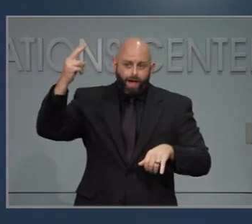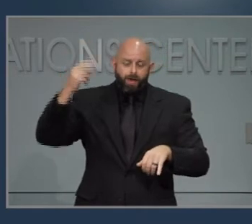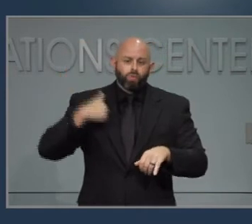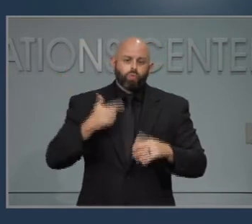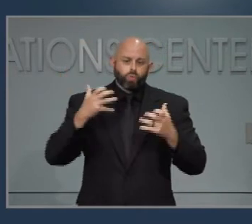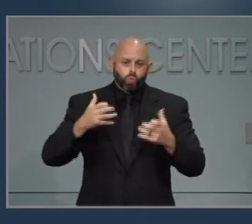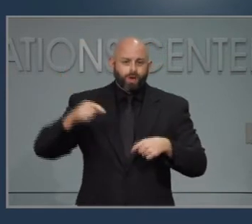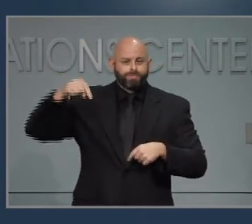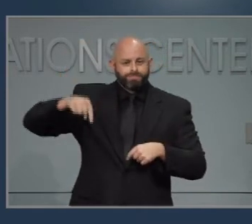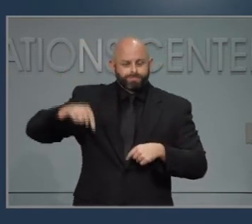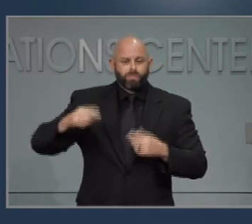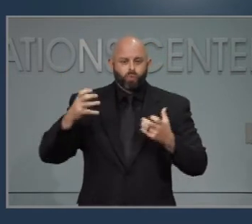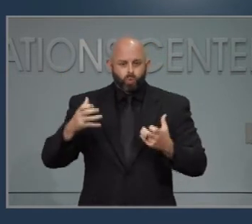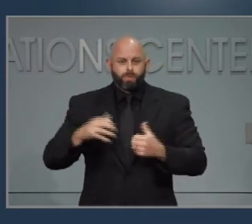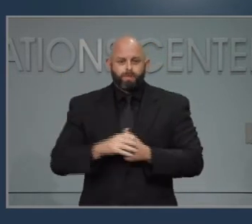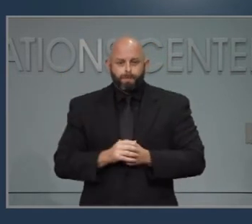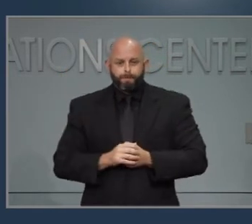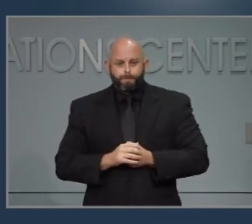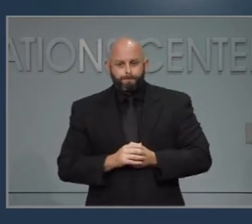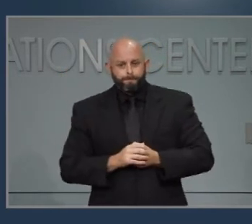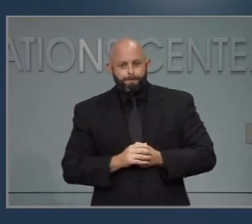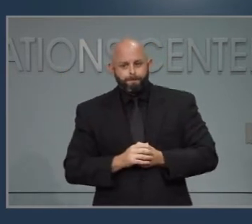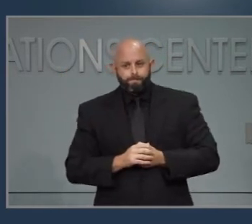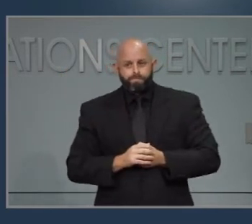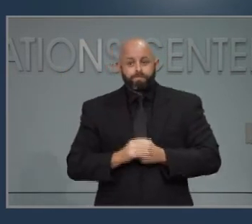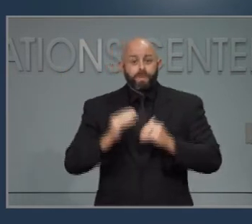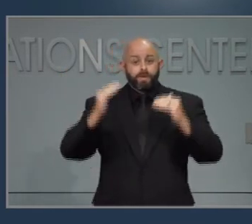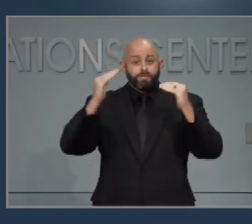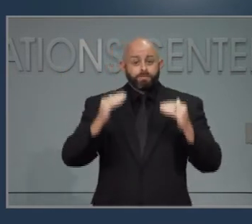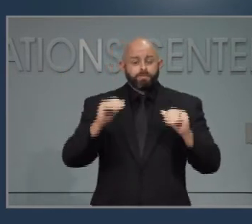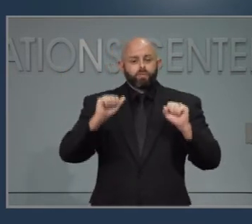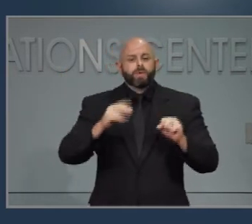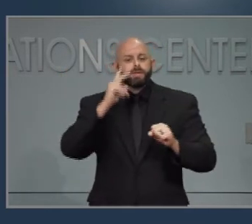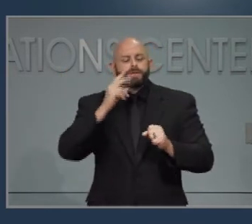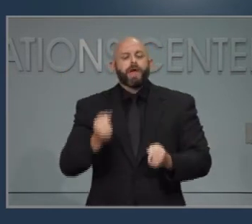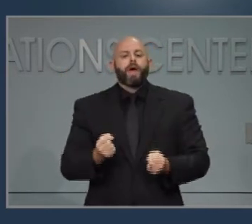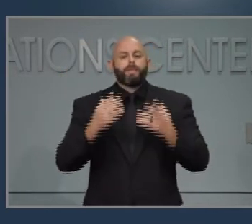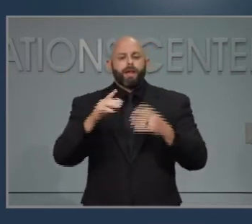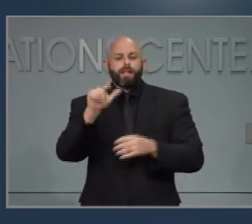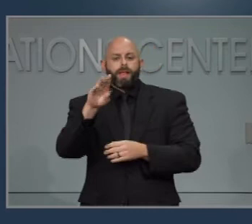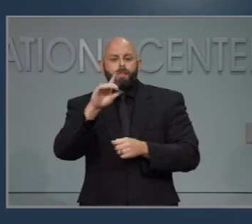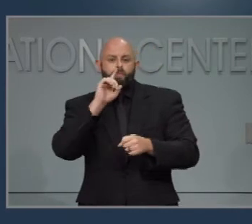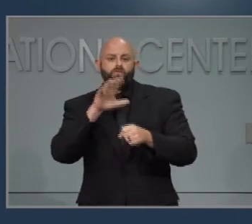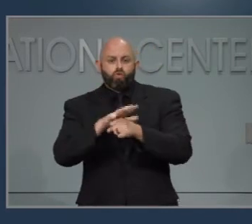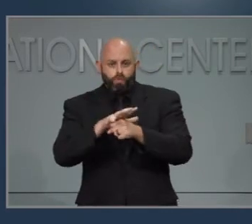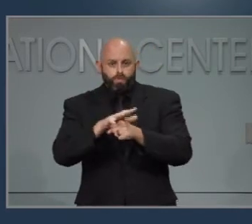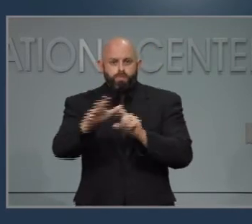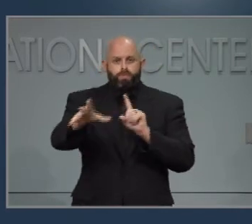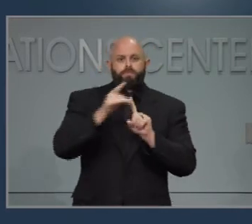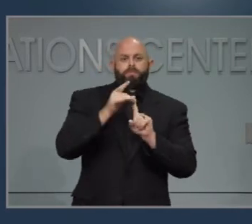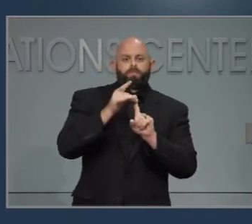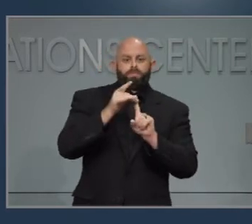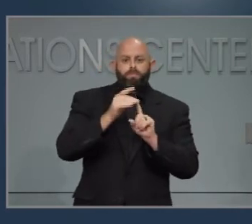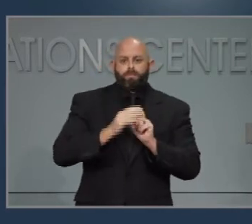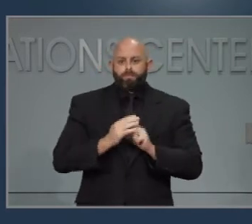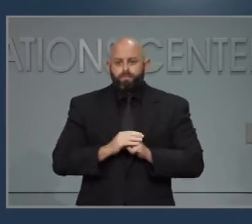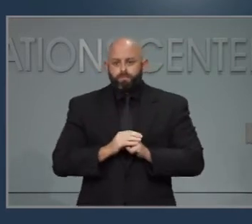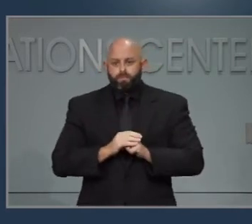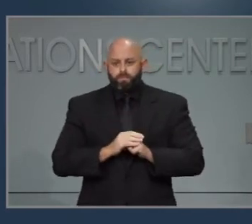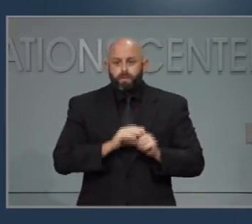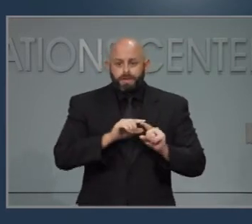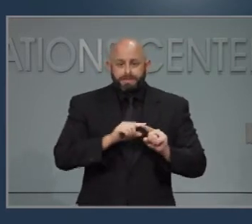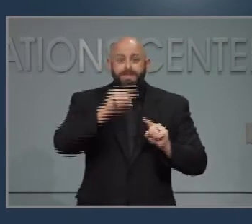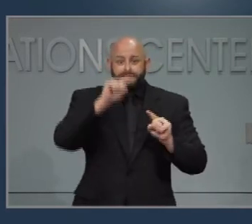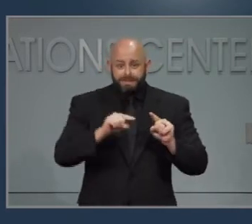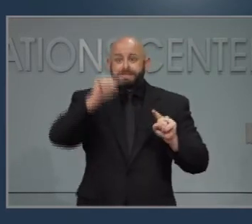baseline. Next, we look at laboratory-confirmed cases. This first graph gives you a look at the